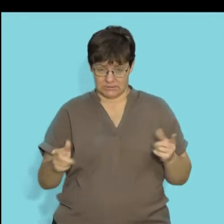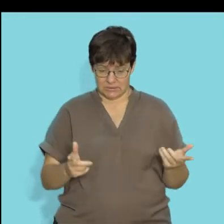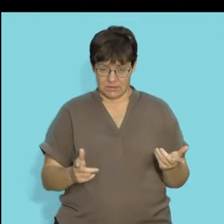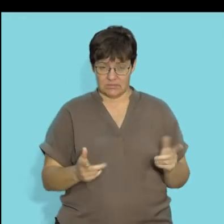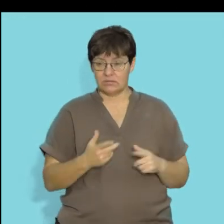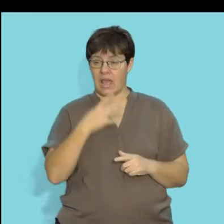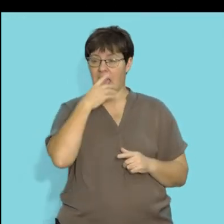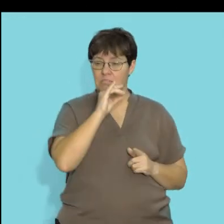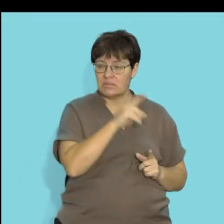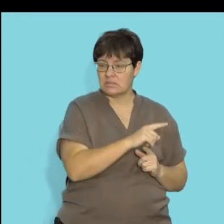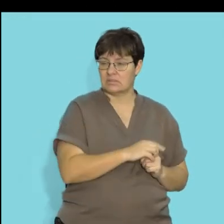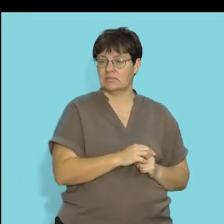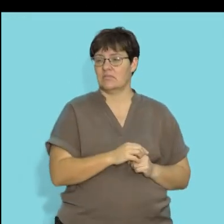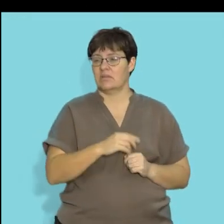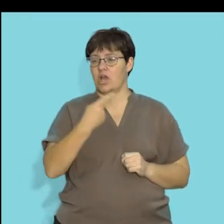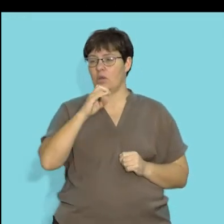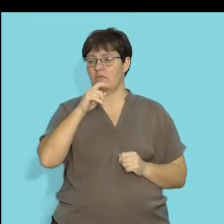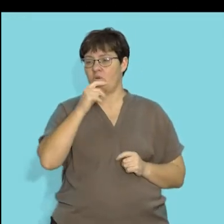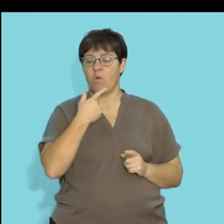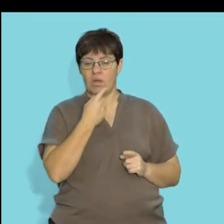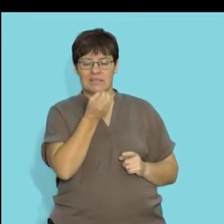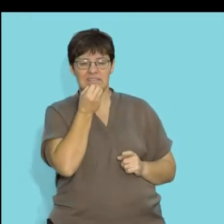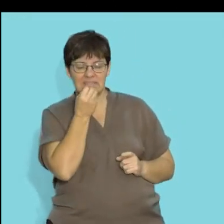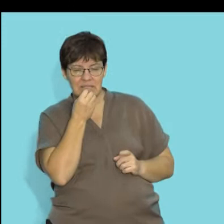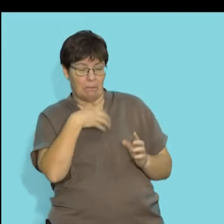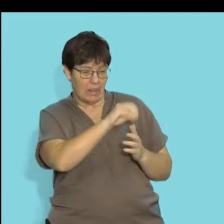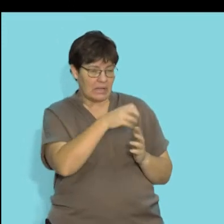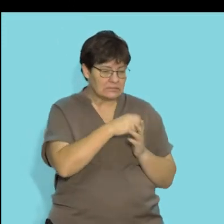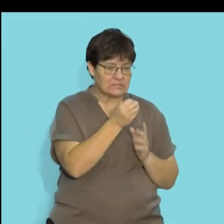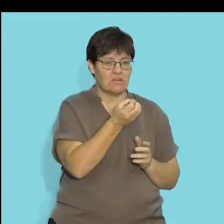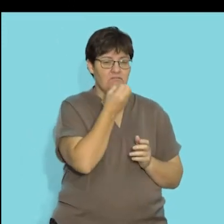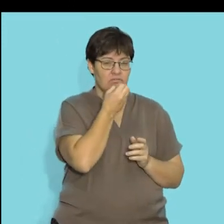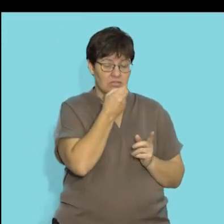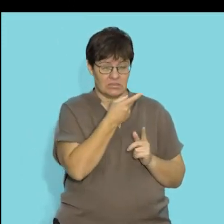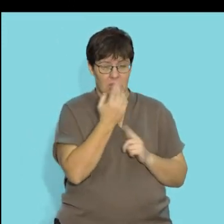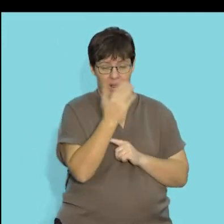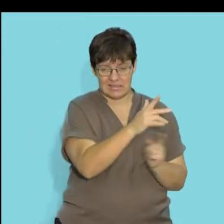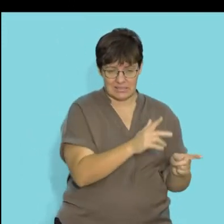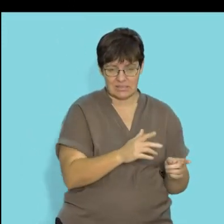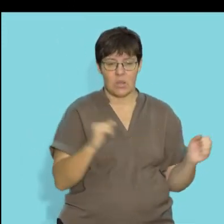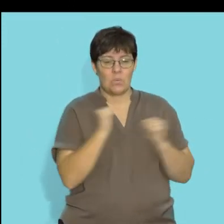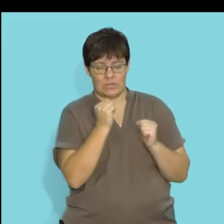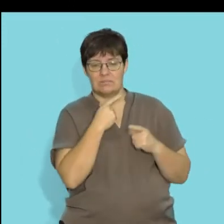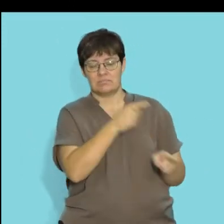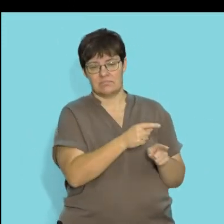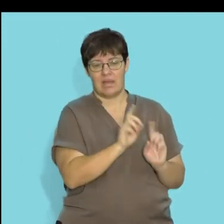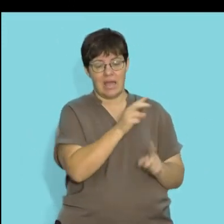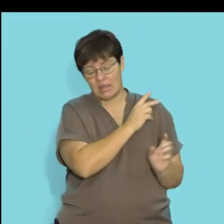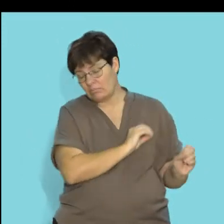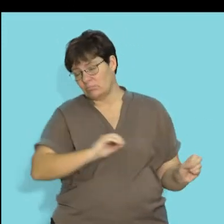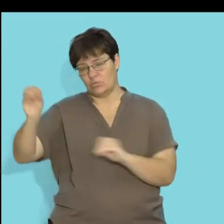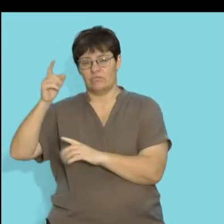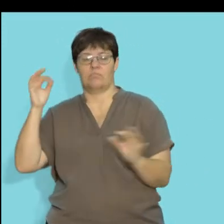and your herbivores, such as the ones that consume large amounts of plant materials, survive in winters, while others migrate